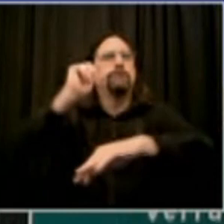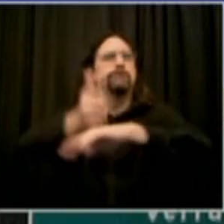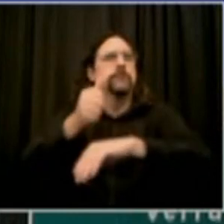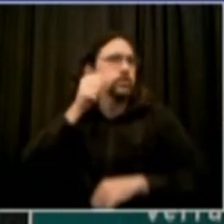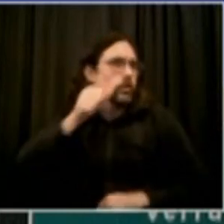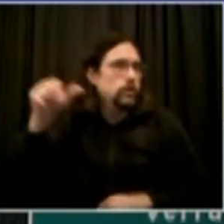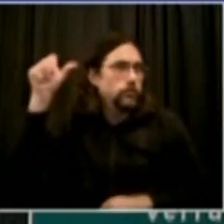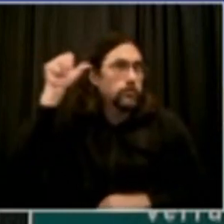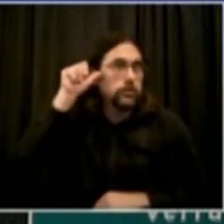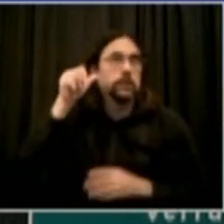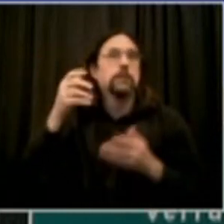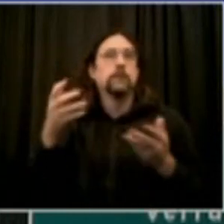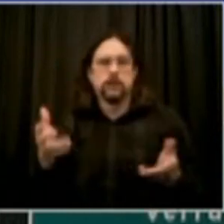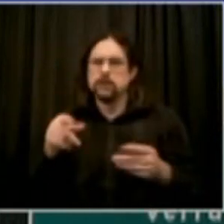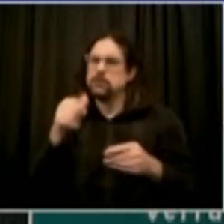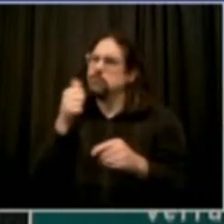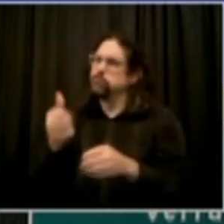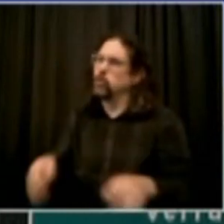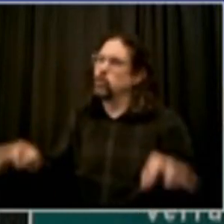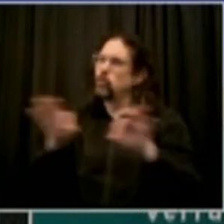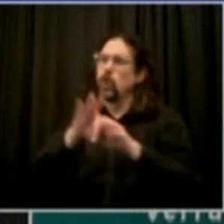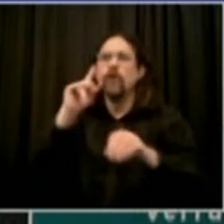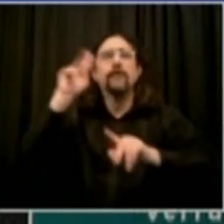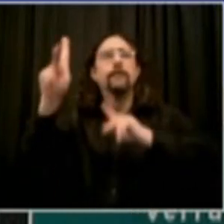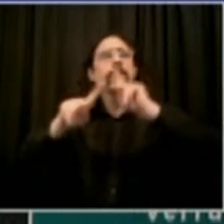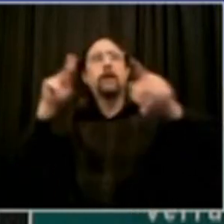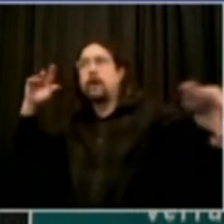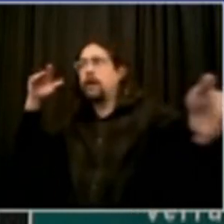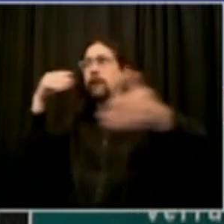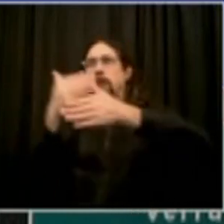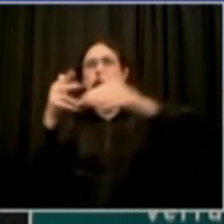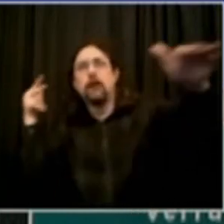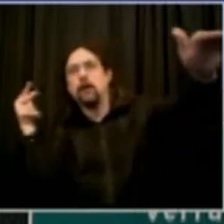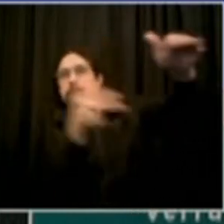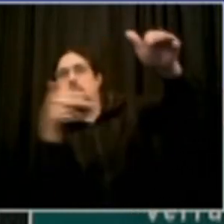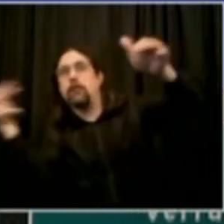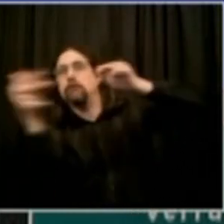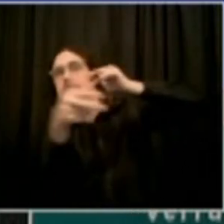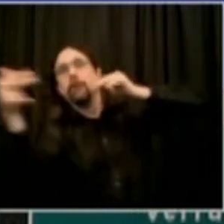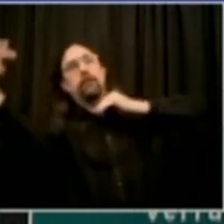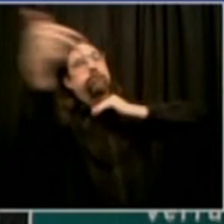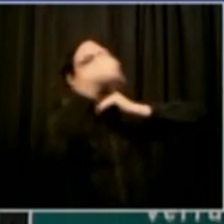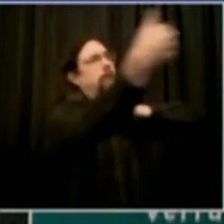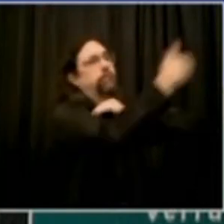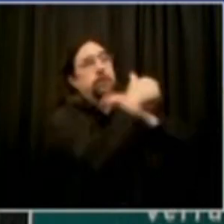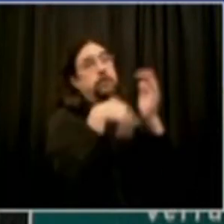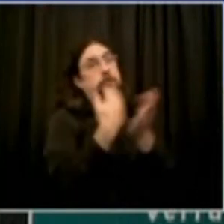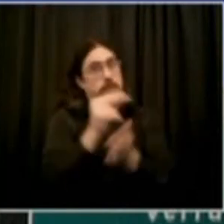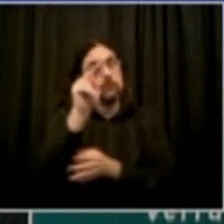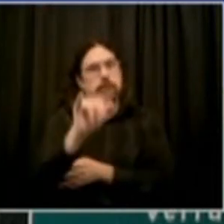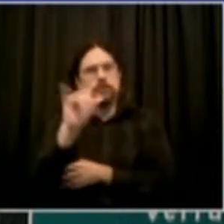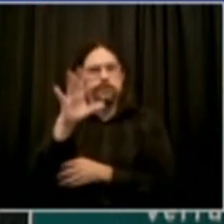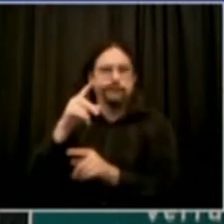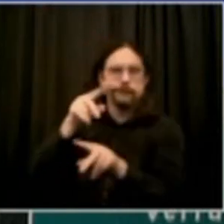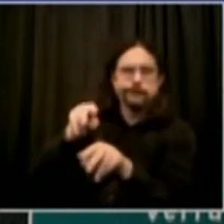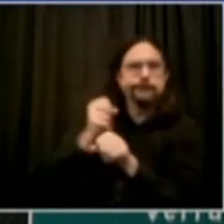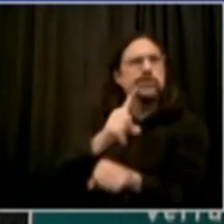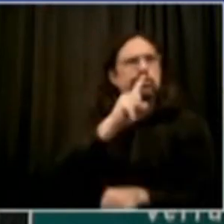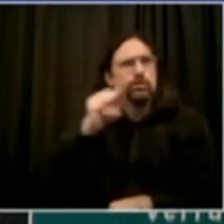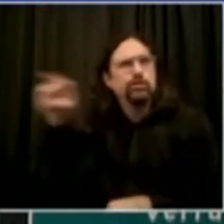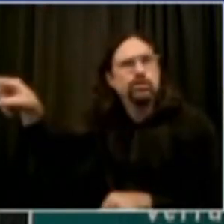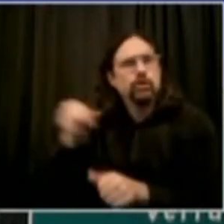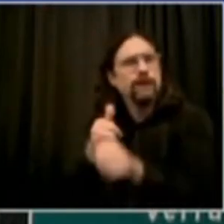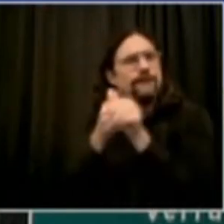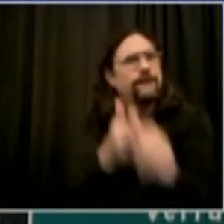in the situation, according to state law, where they should quarantine, that this is how you do it, and this is the help you will receive. But it also will spread the